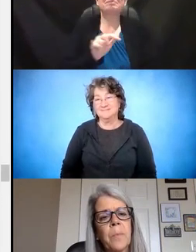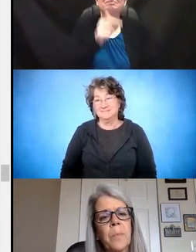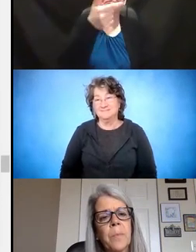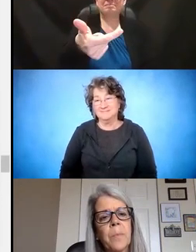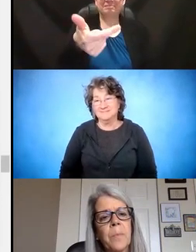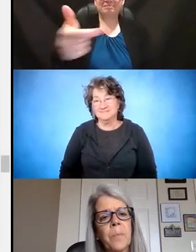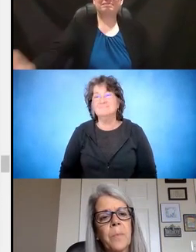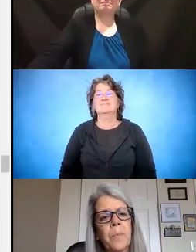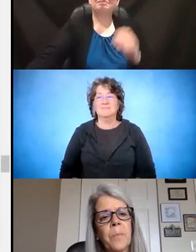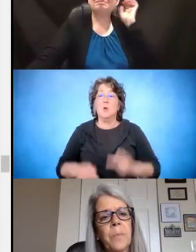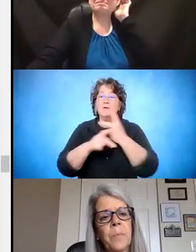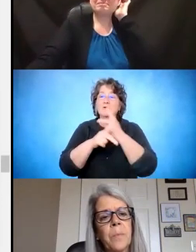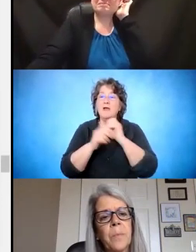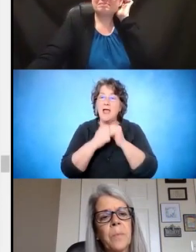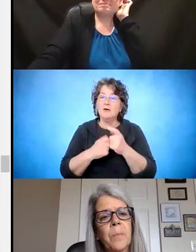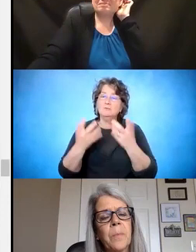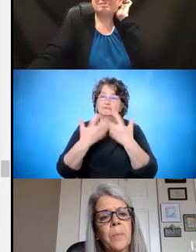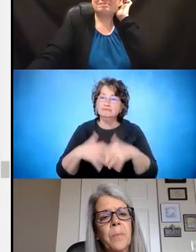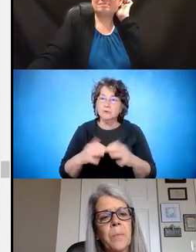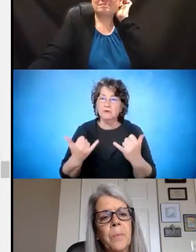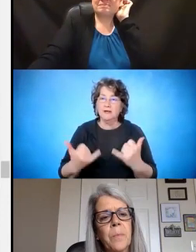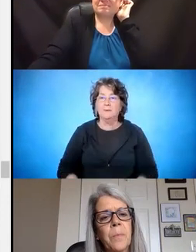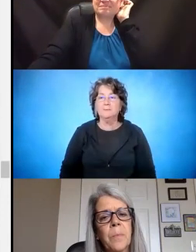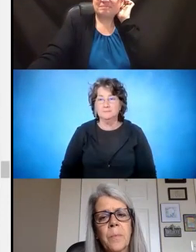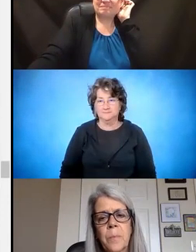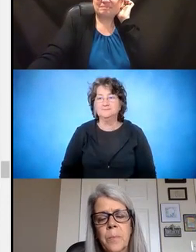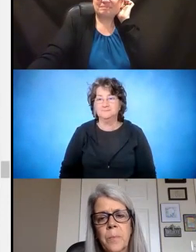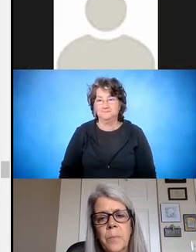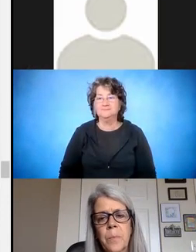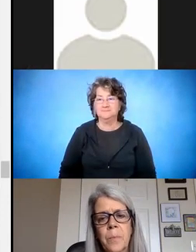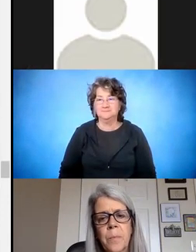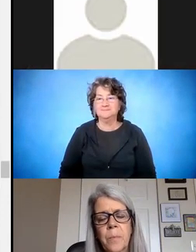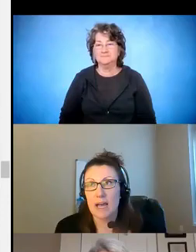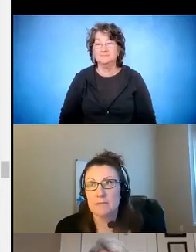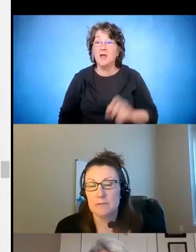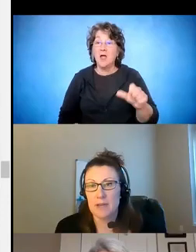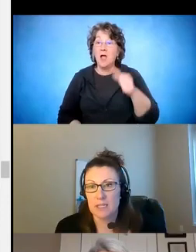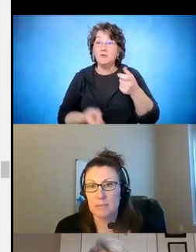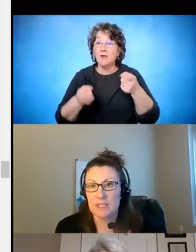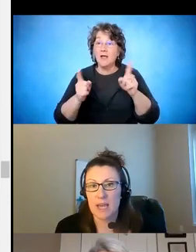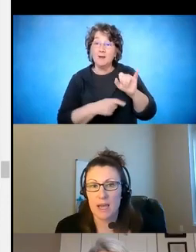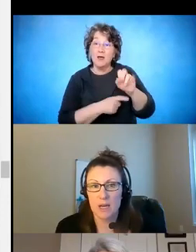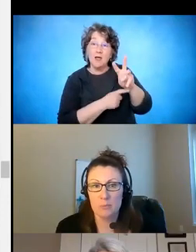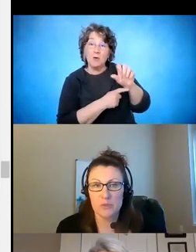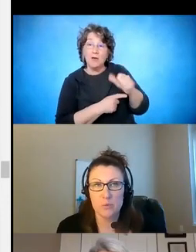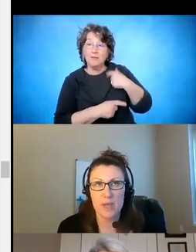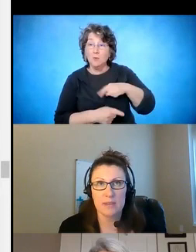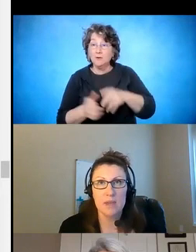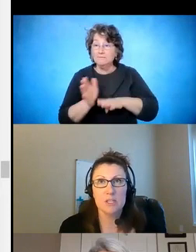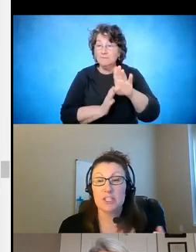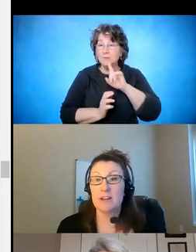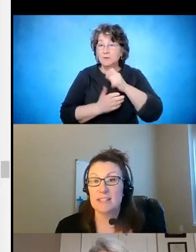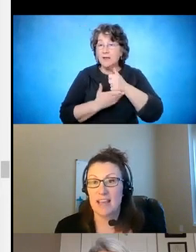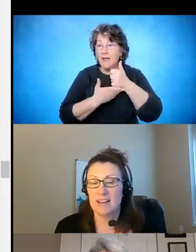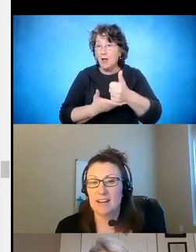how to make that work right now. The other thing in Iowa that we have developed that helps with